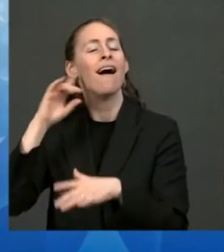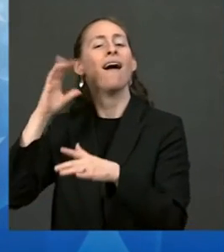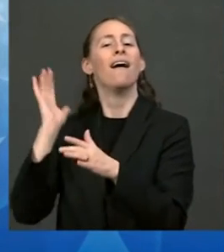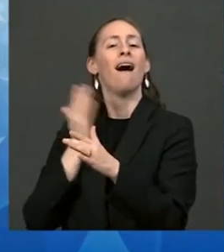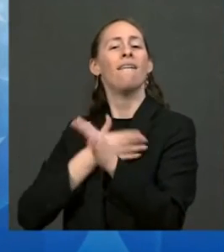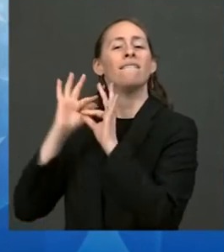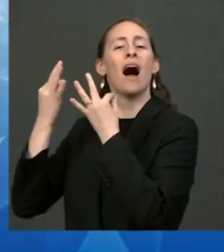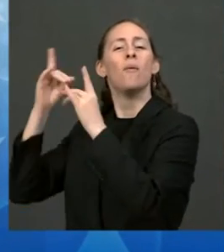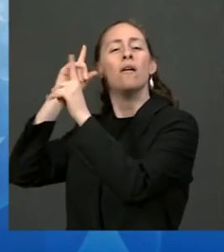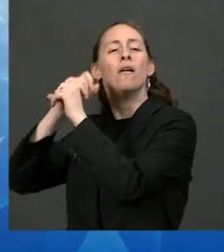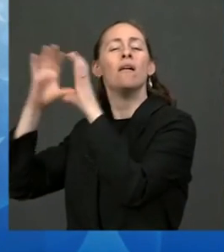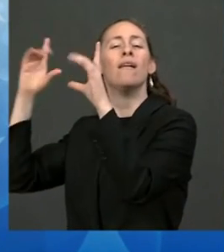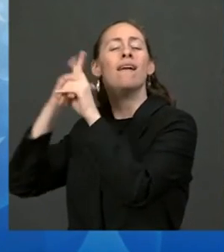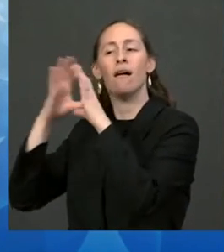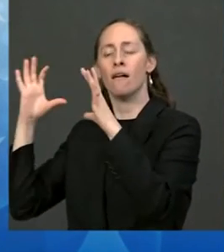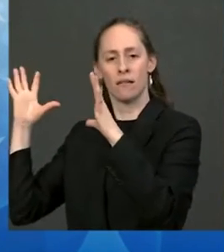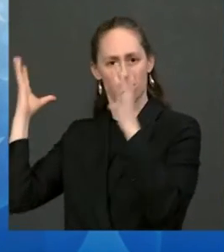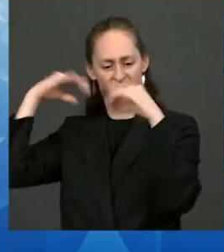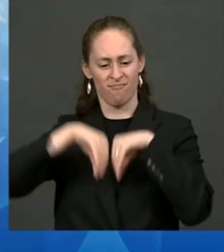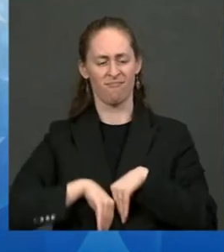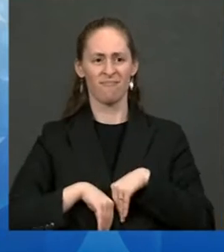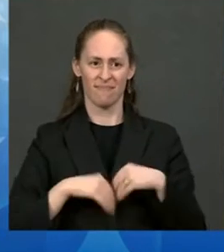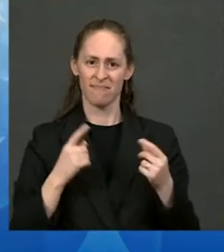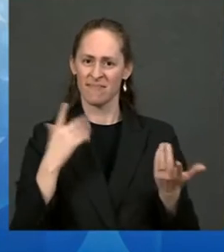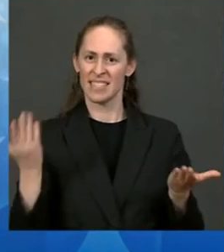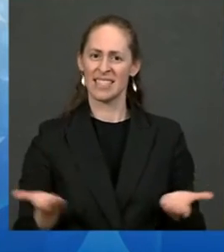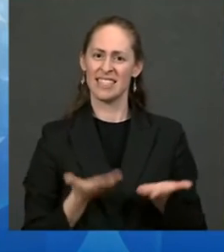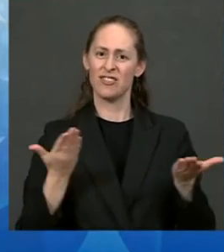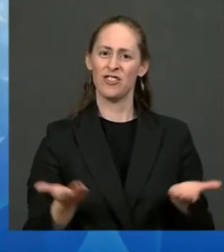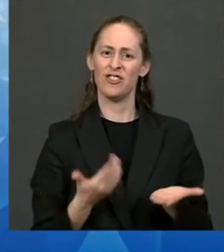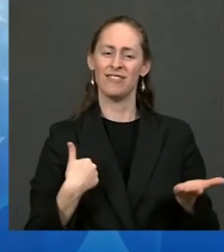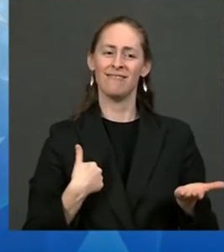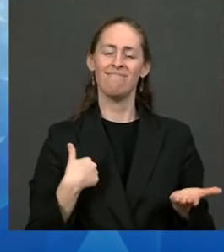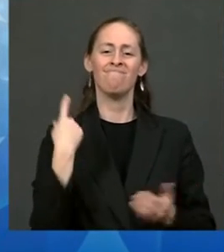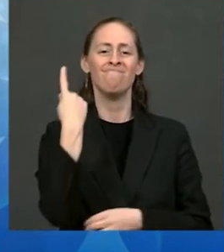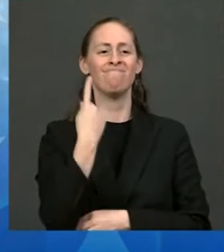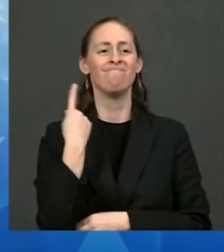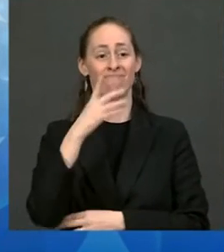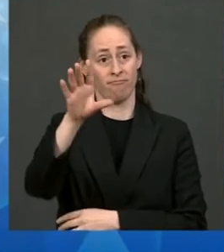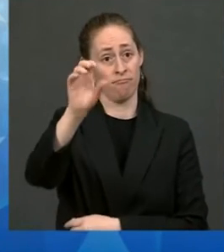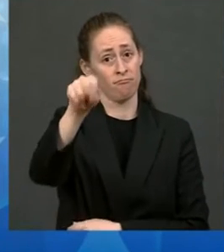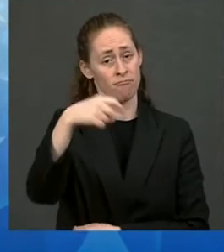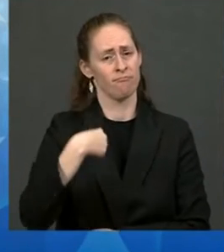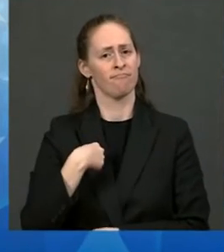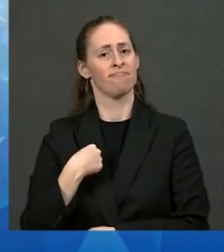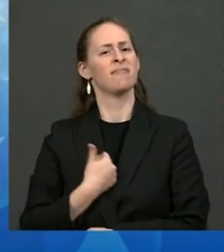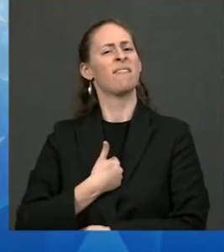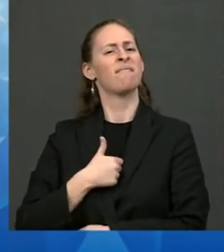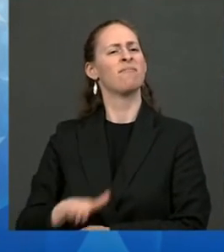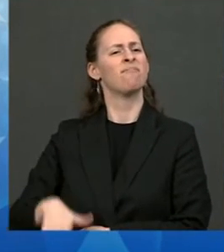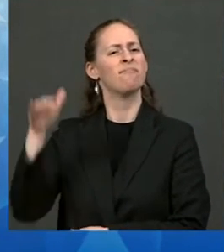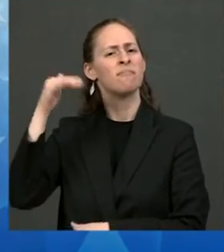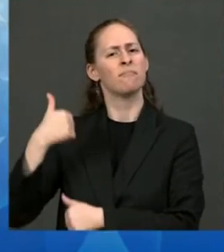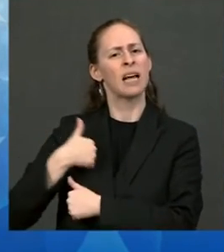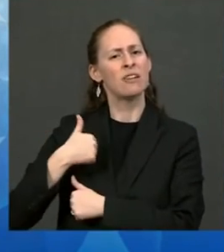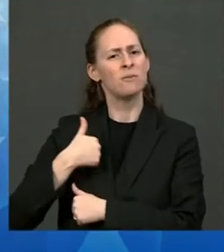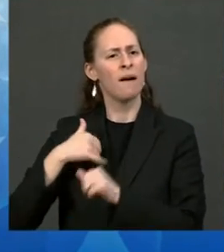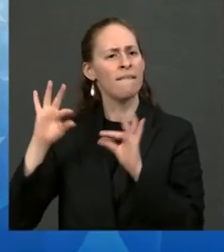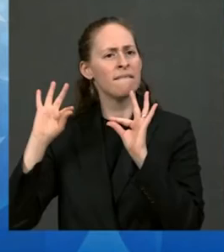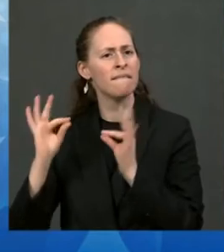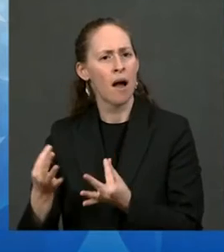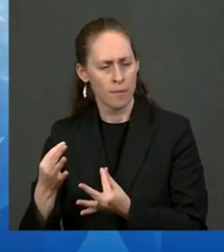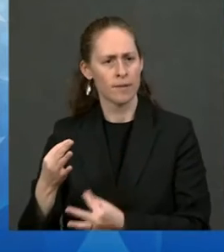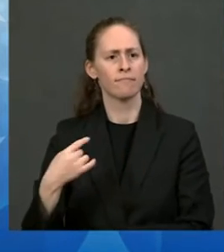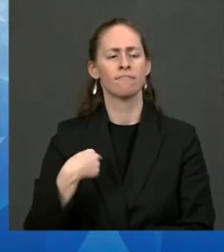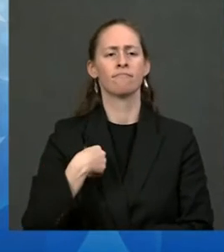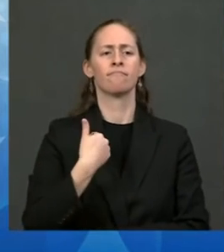story is not unlike many of yours. I grew up in a military family. I learned what it meant to be a Pueblo woman from my grandparents,